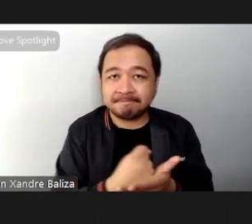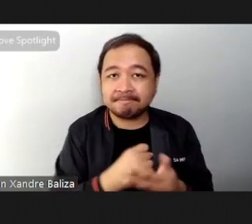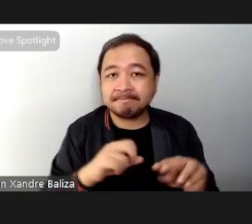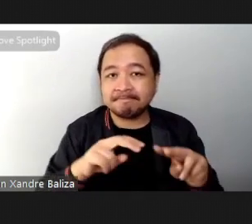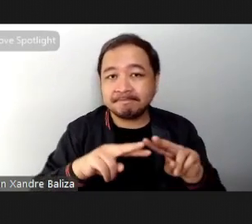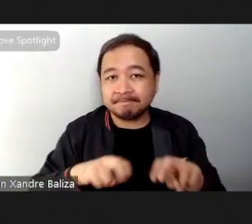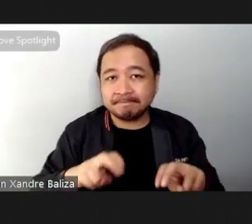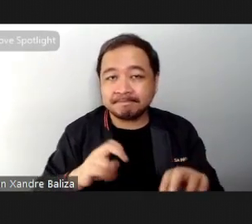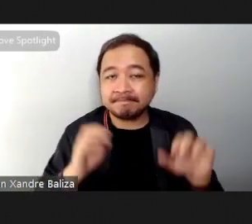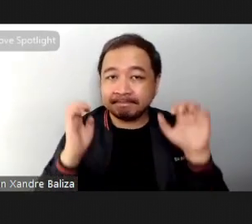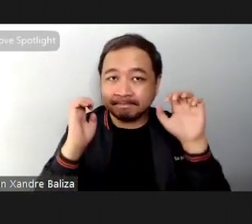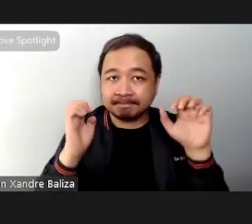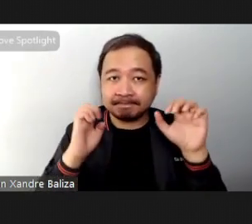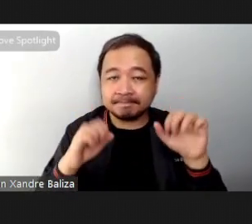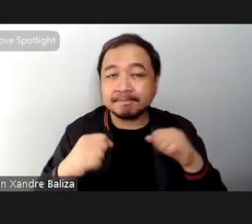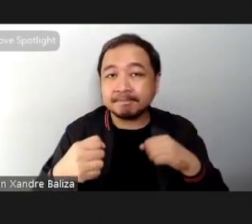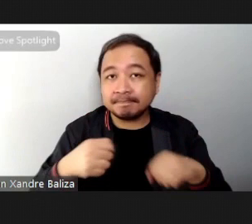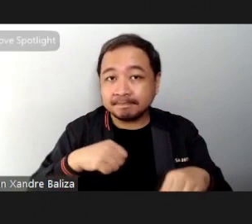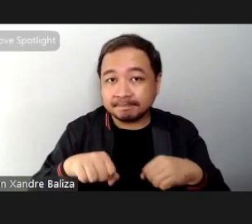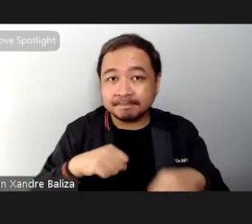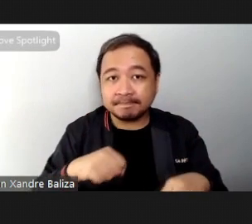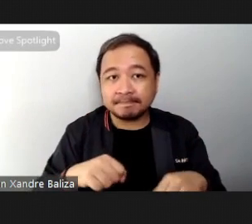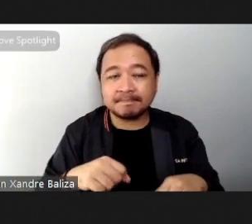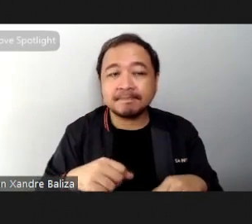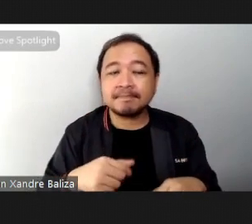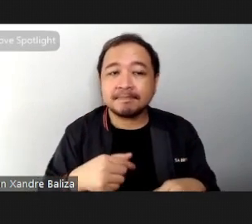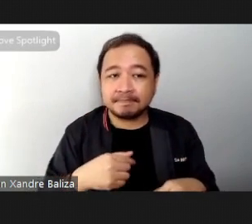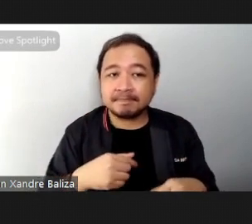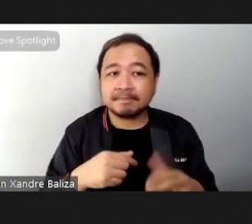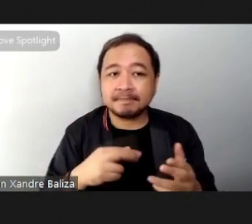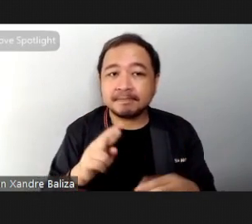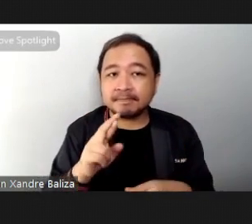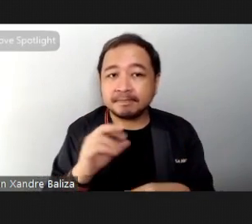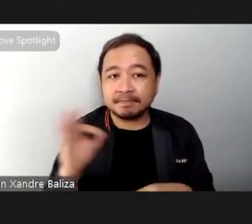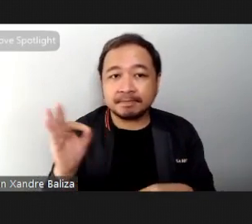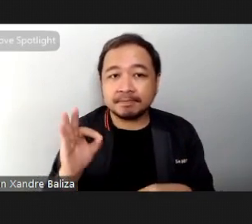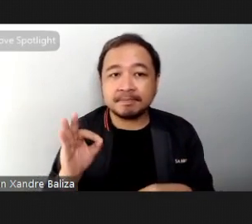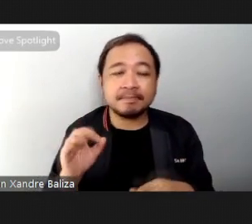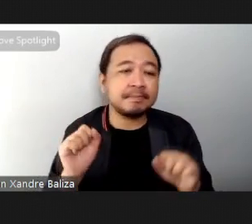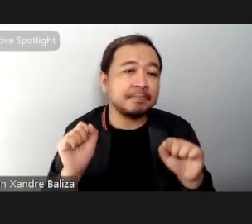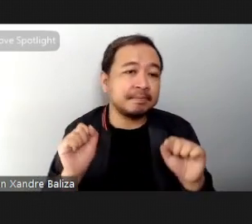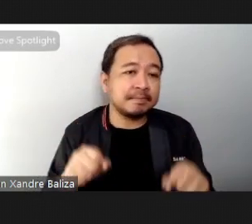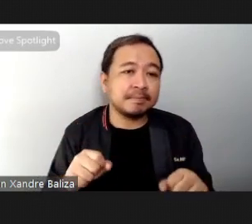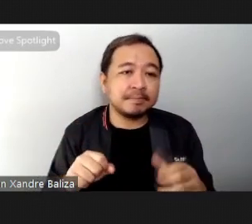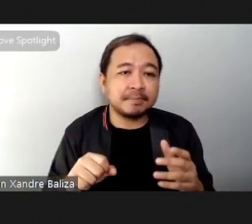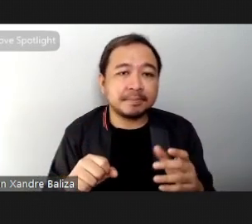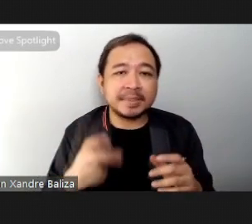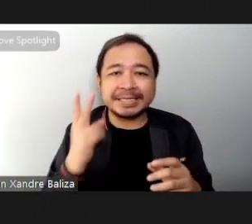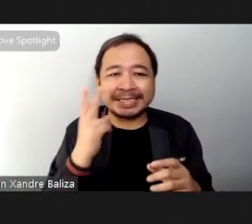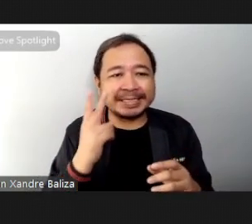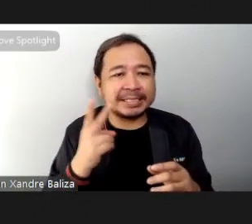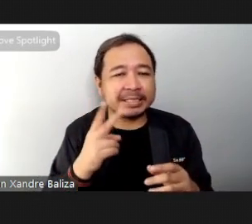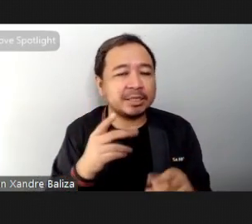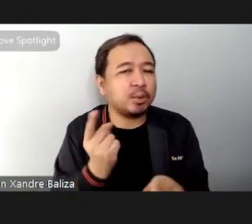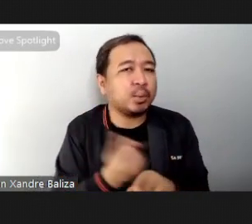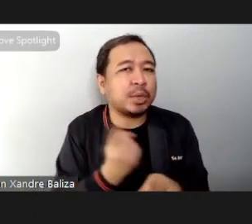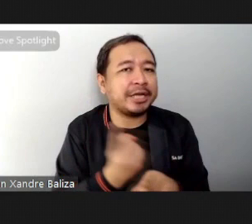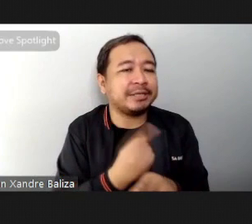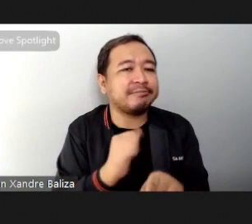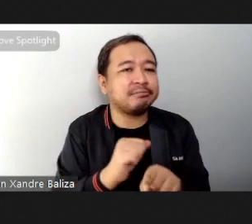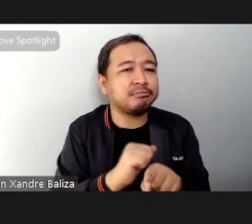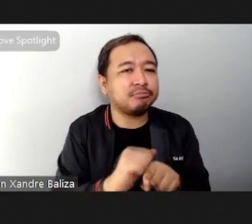with my sports watch I can support that doing road flow can easily get you into the correct zone of training to get the benefits